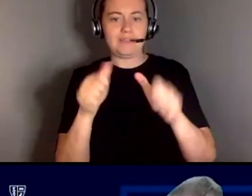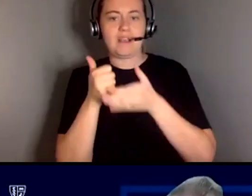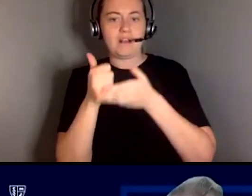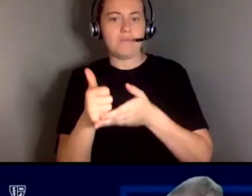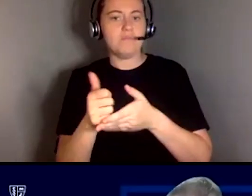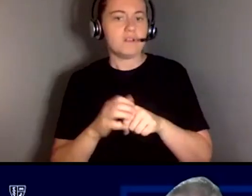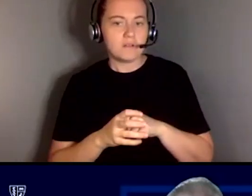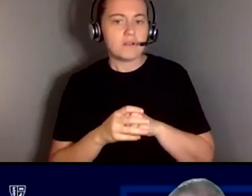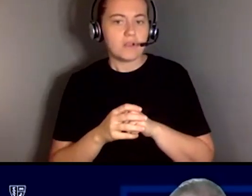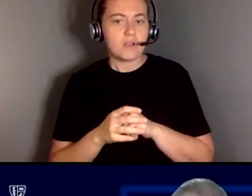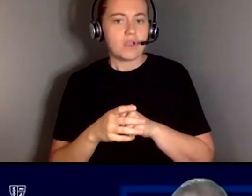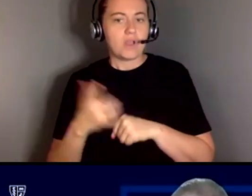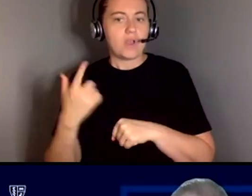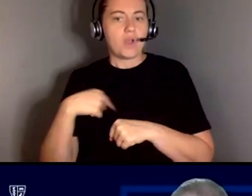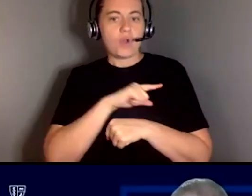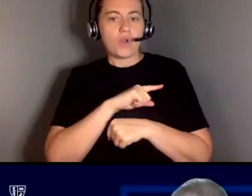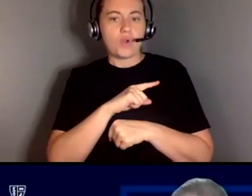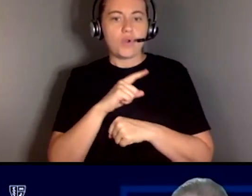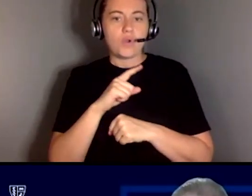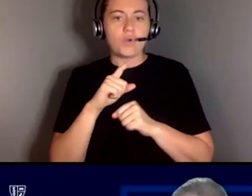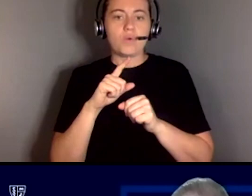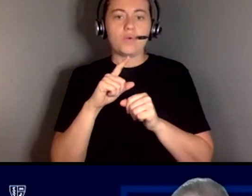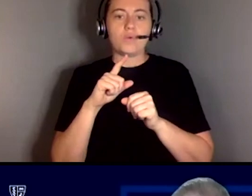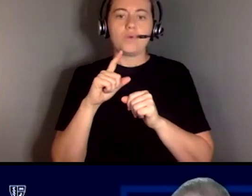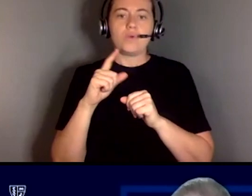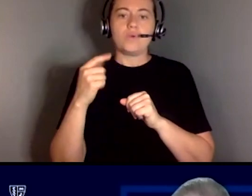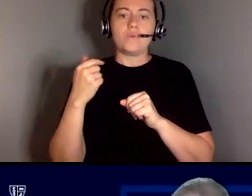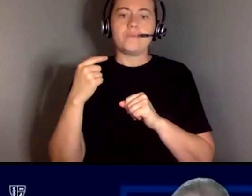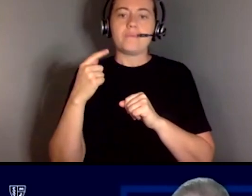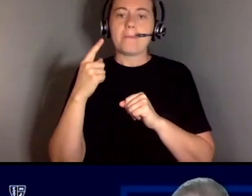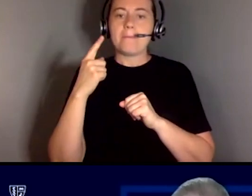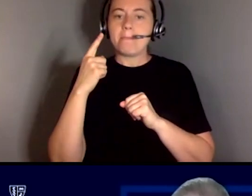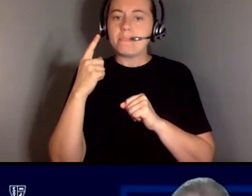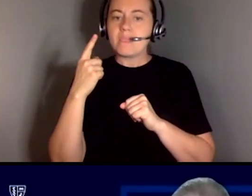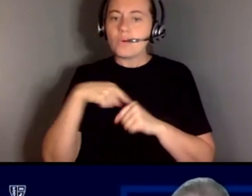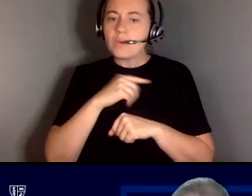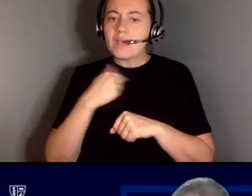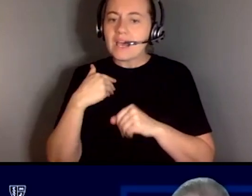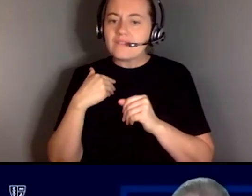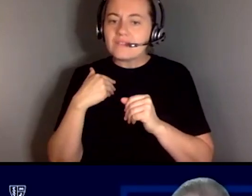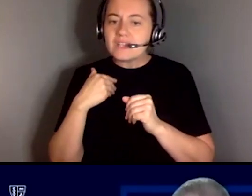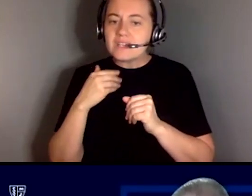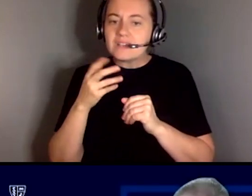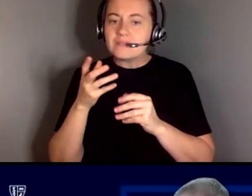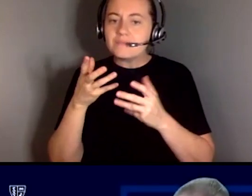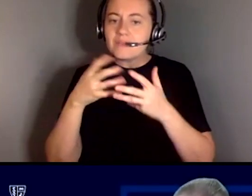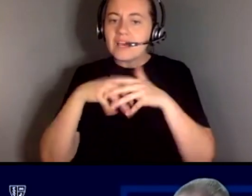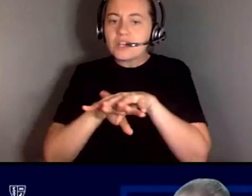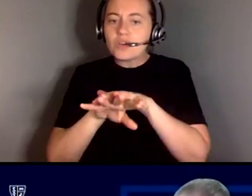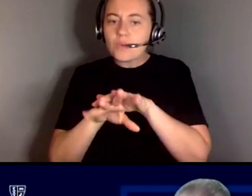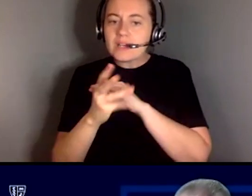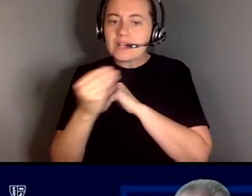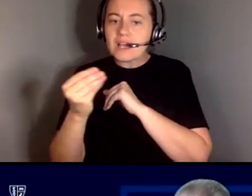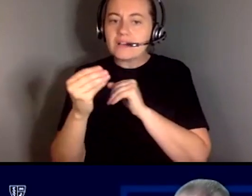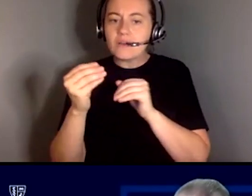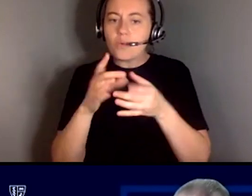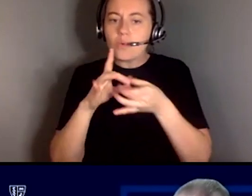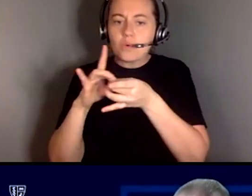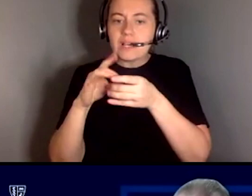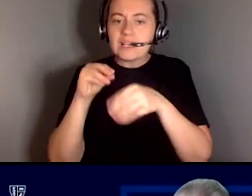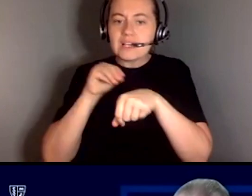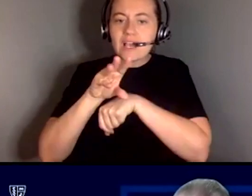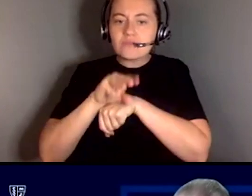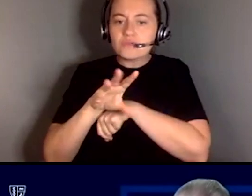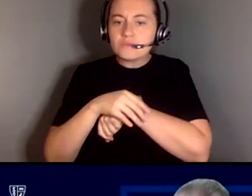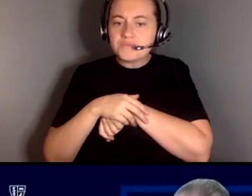we are also the chair of the most integrated city coordinating council which is the state's um entity that is required